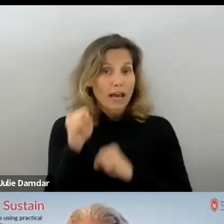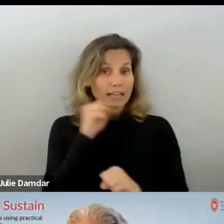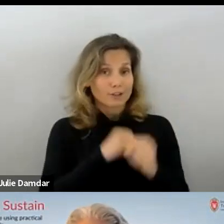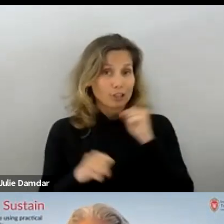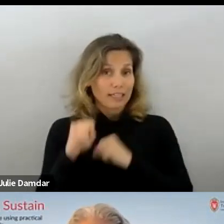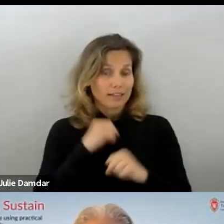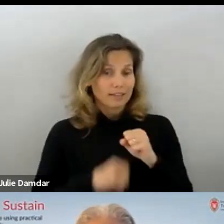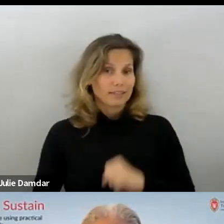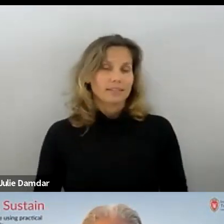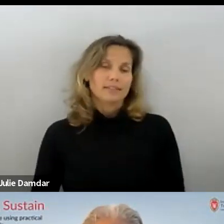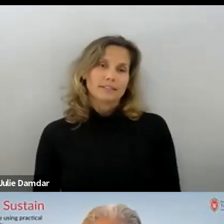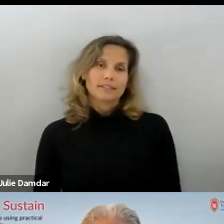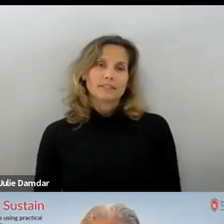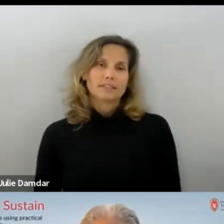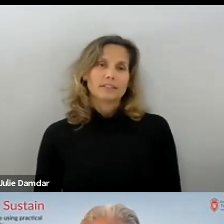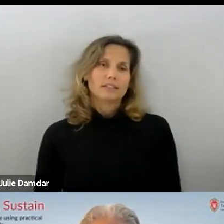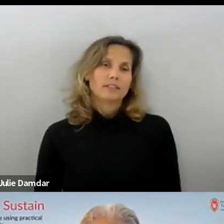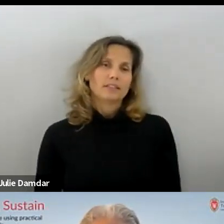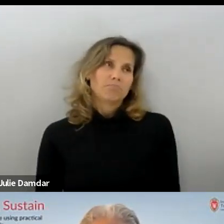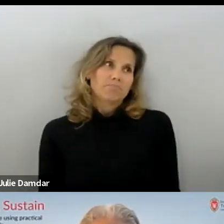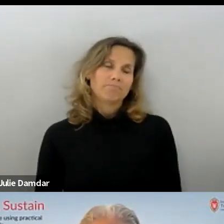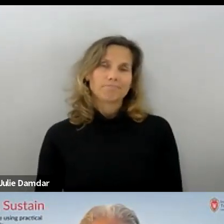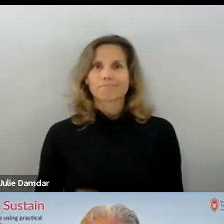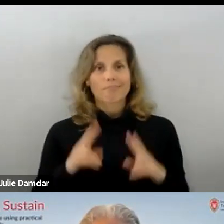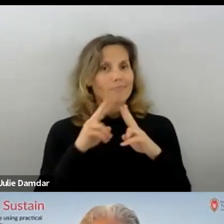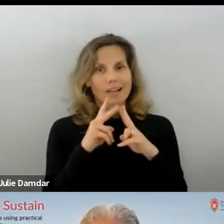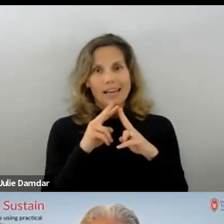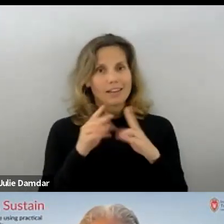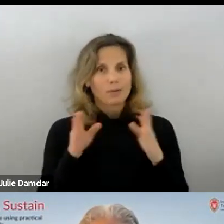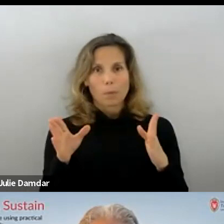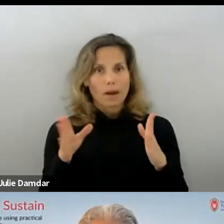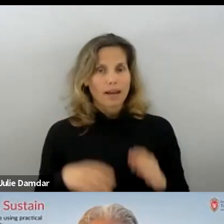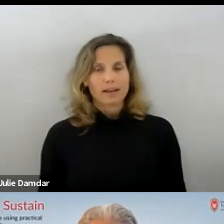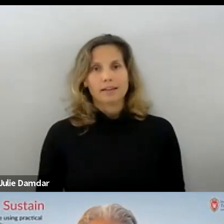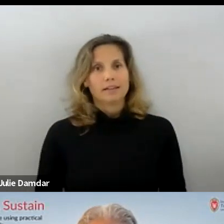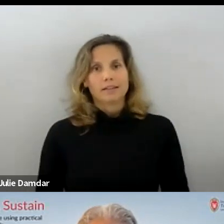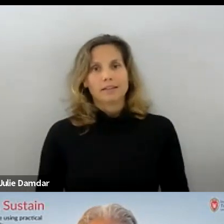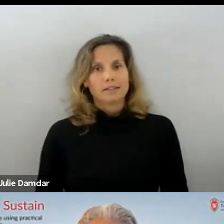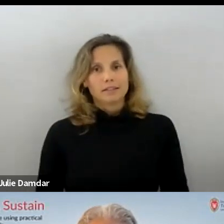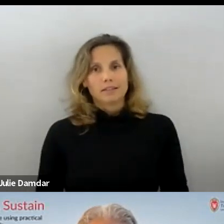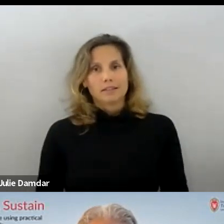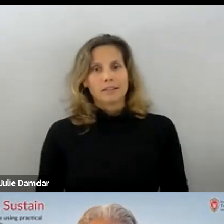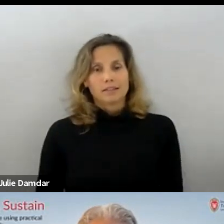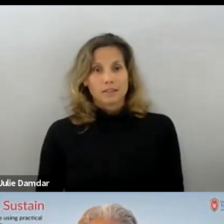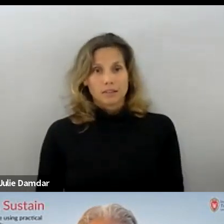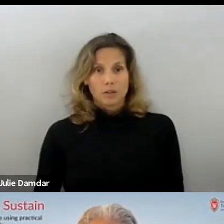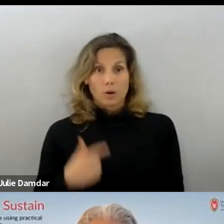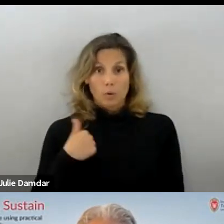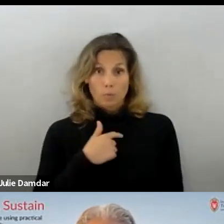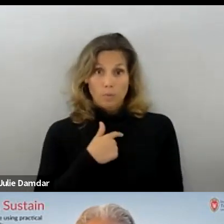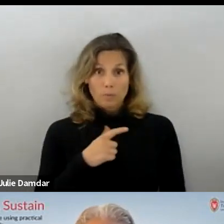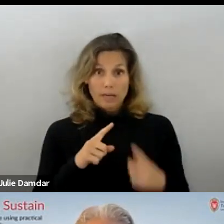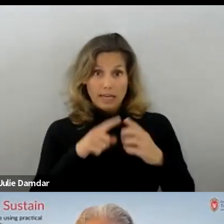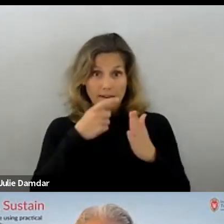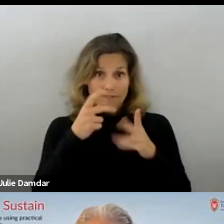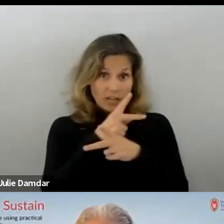we, either way, when we cost out our strategy, we are trying